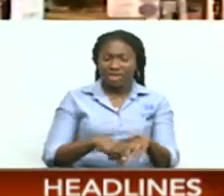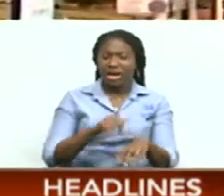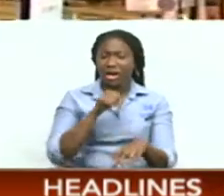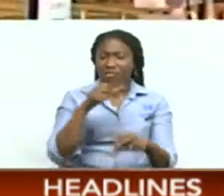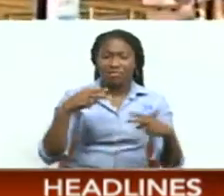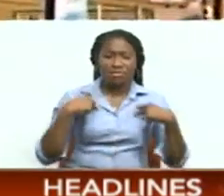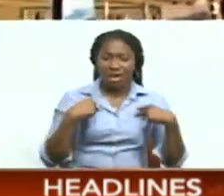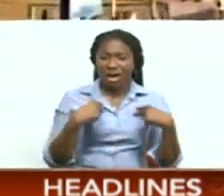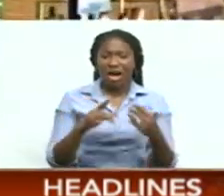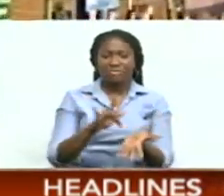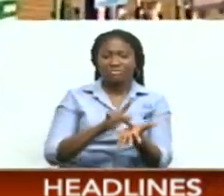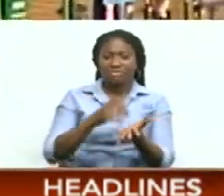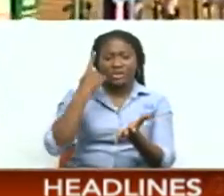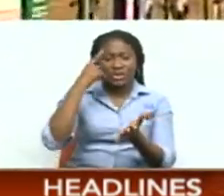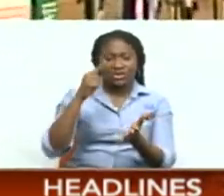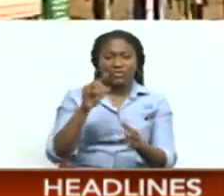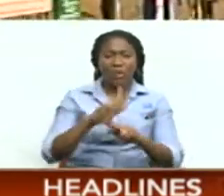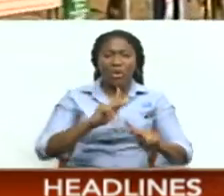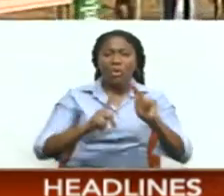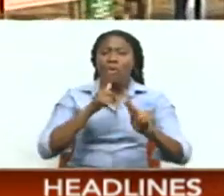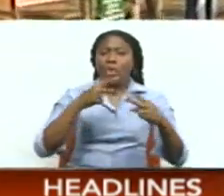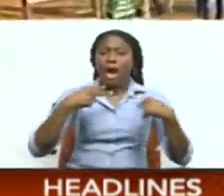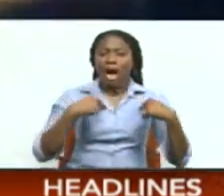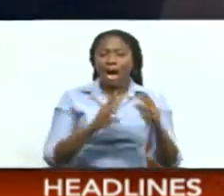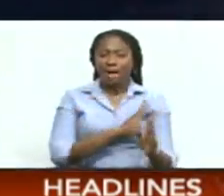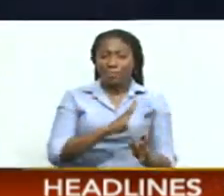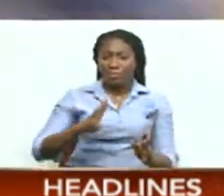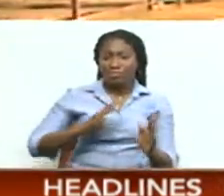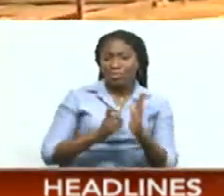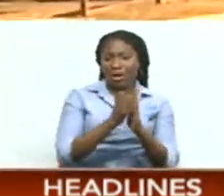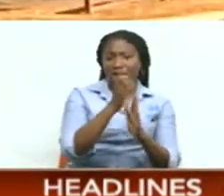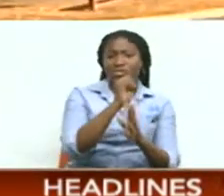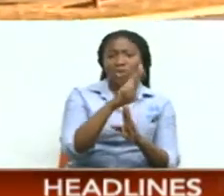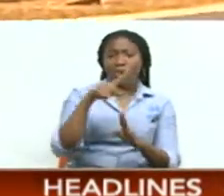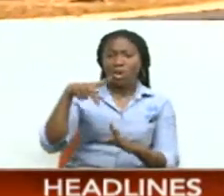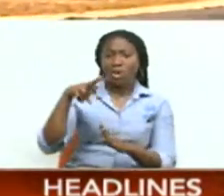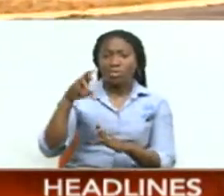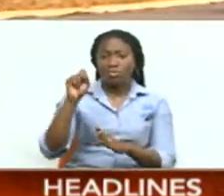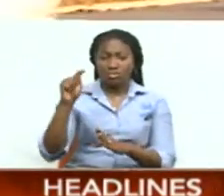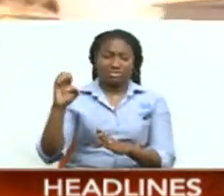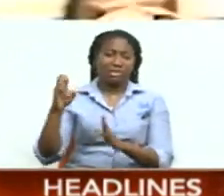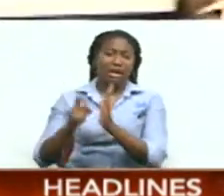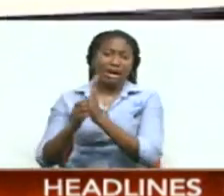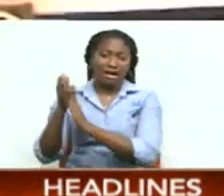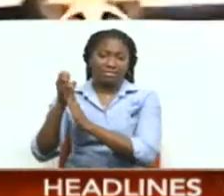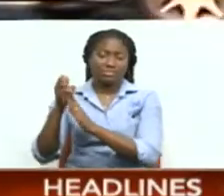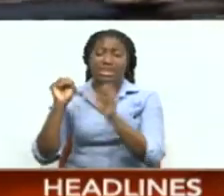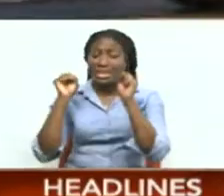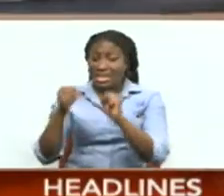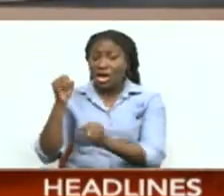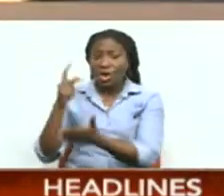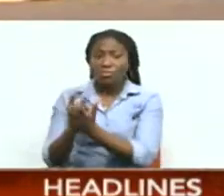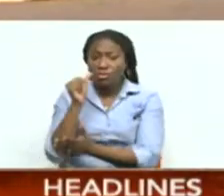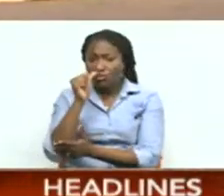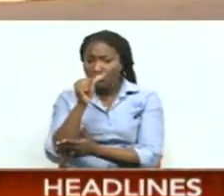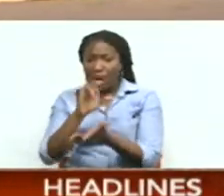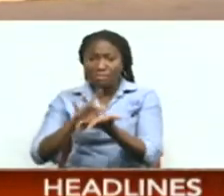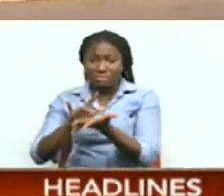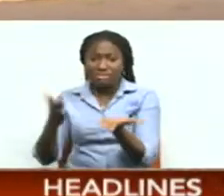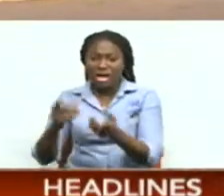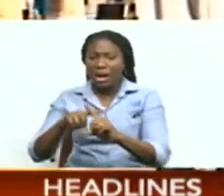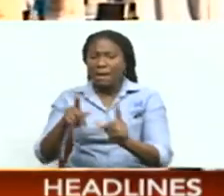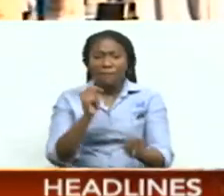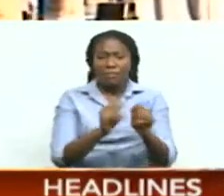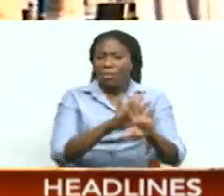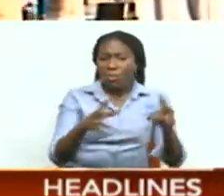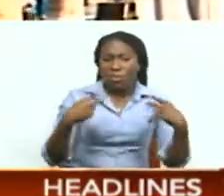cancer drugs in the public health care system. She also said while the newer drugs have been approved, they are not available in the public health